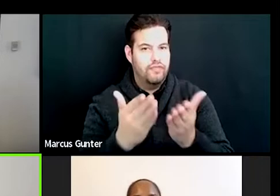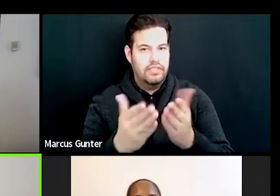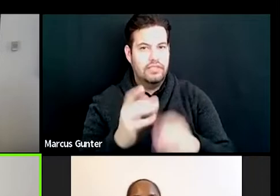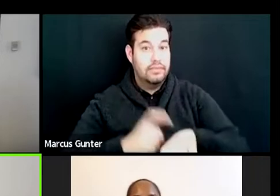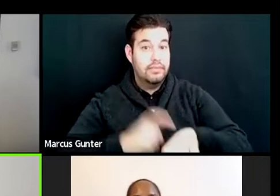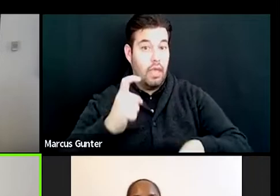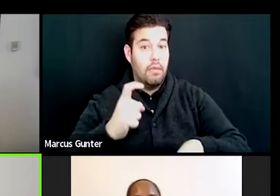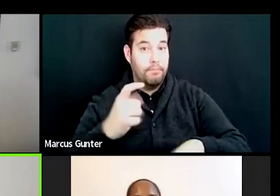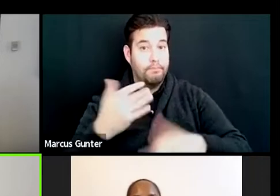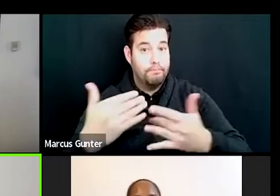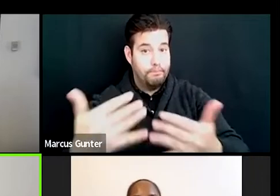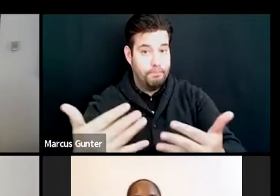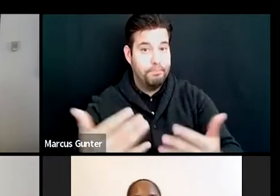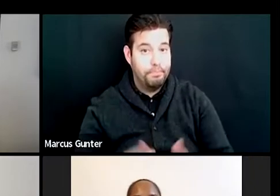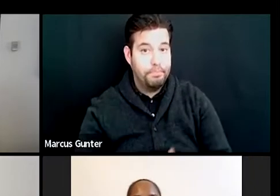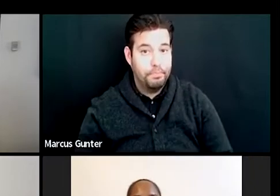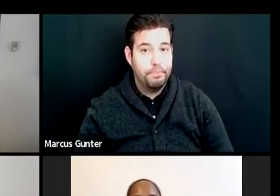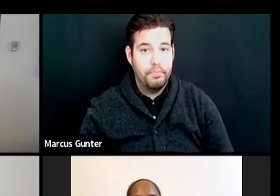timely manner.